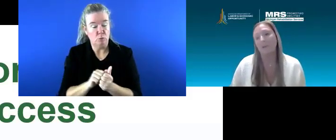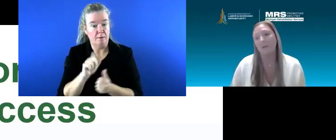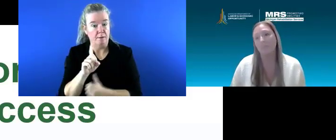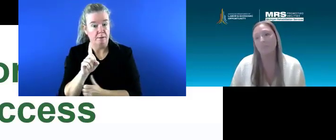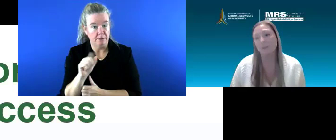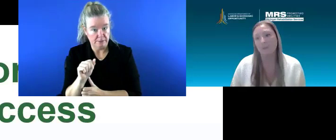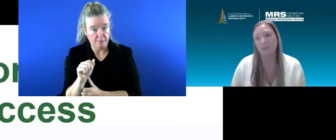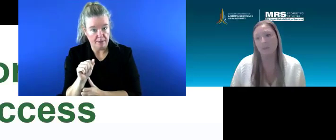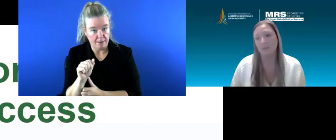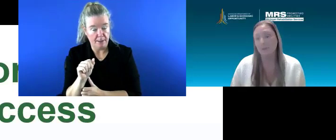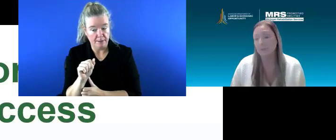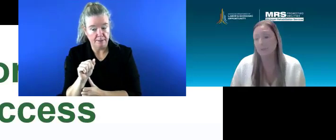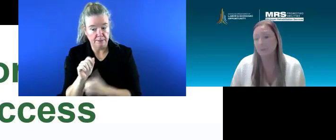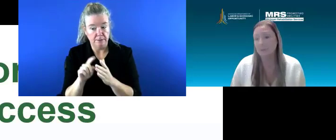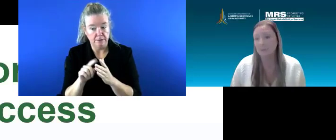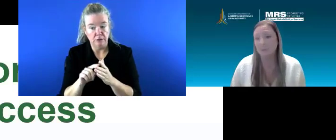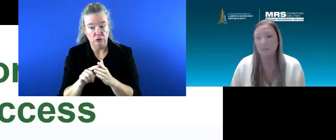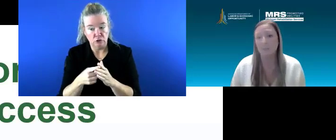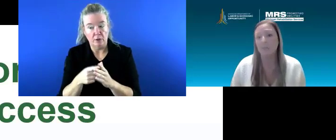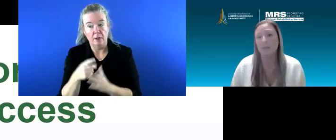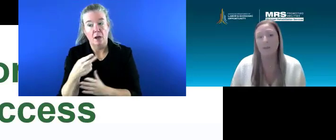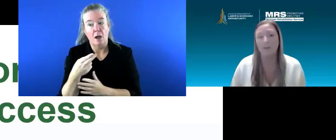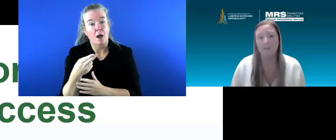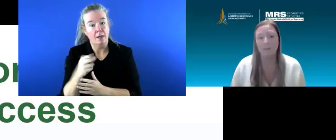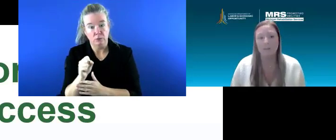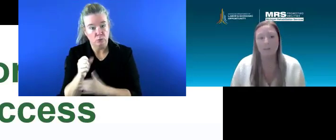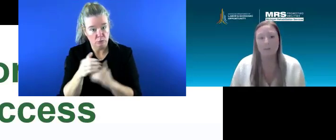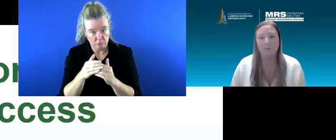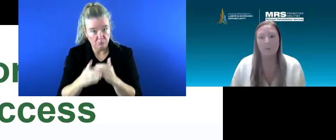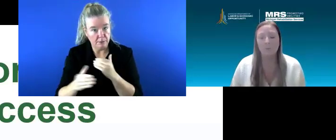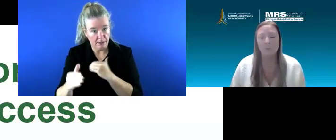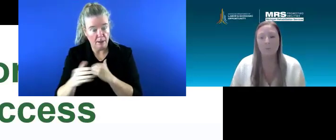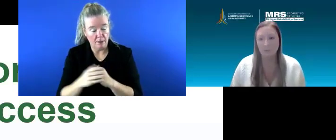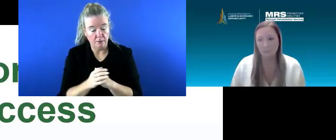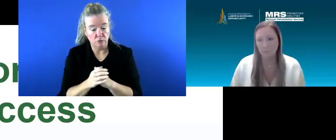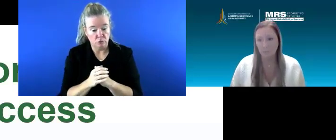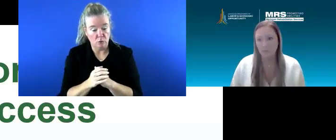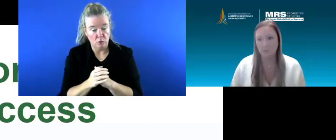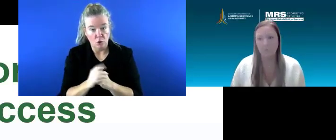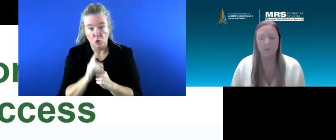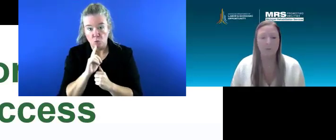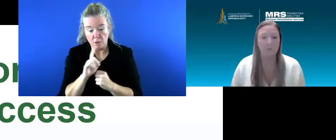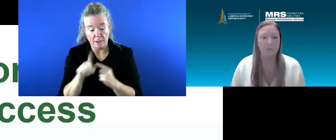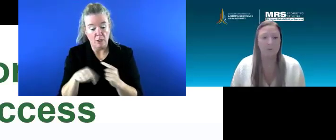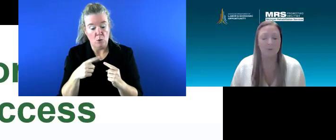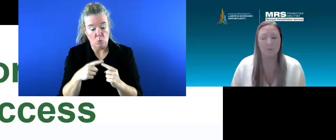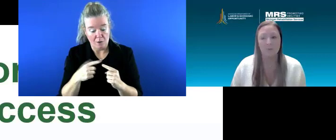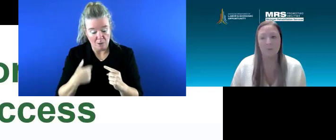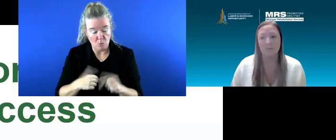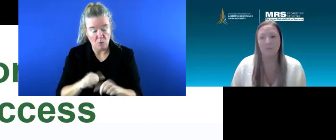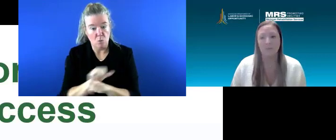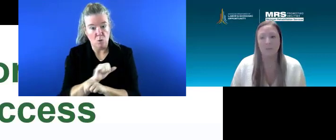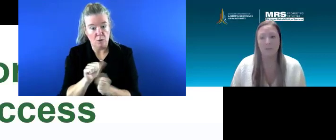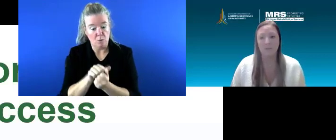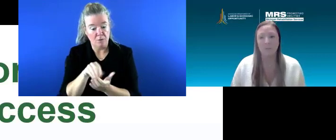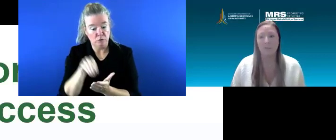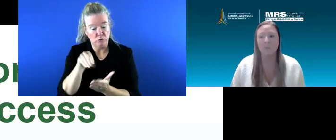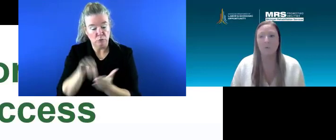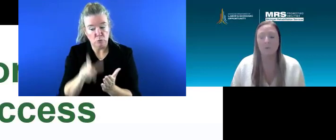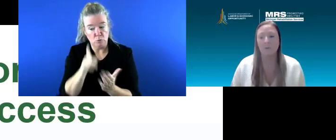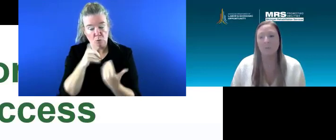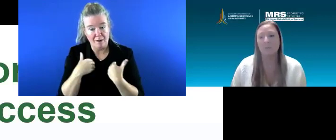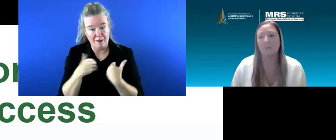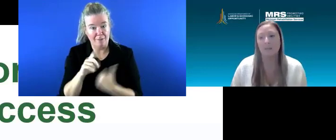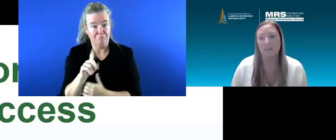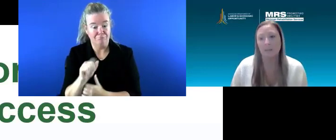starting, you know, in high school and beyond. So really when we are working with our students with disabilities, we